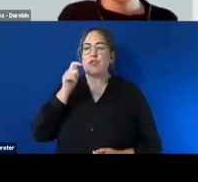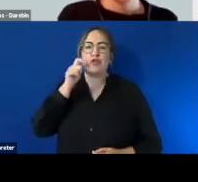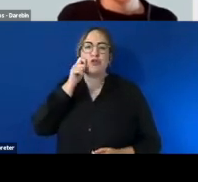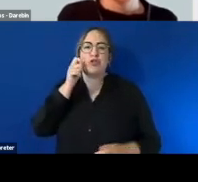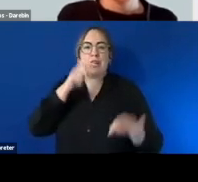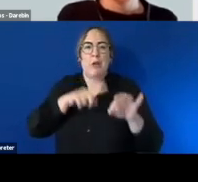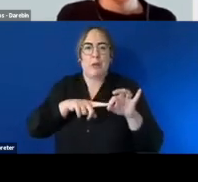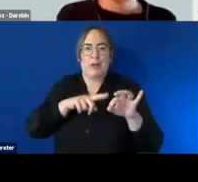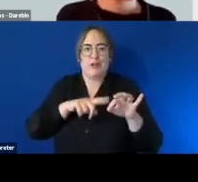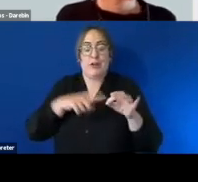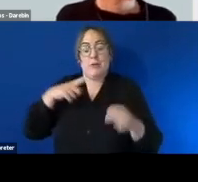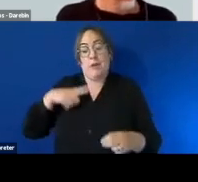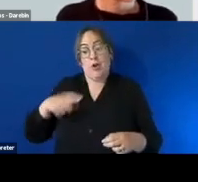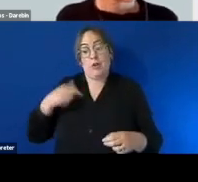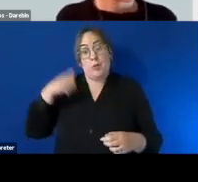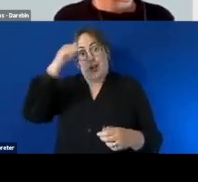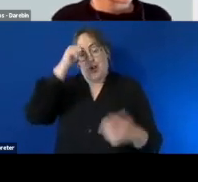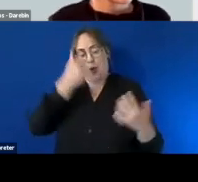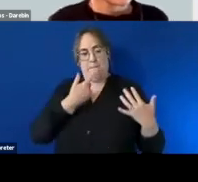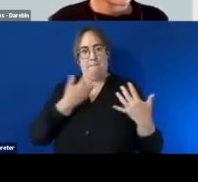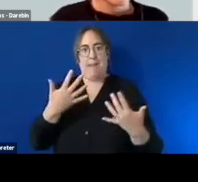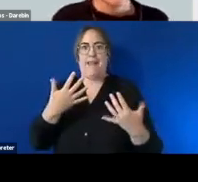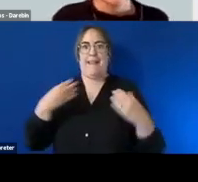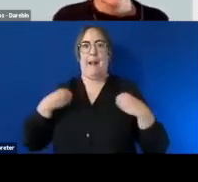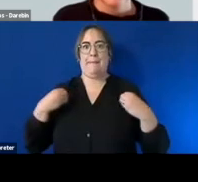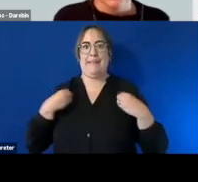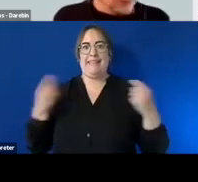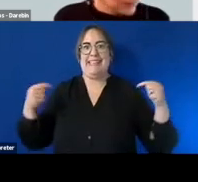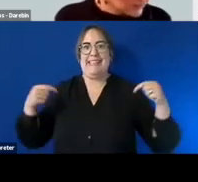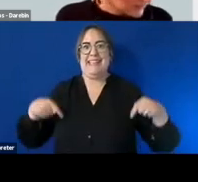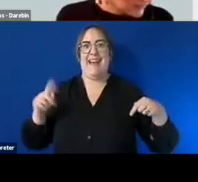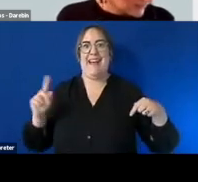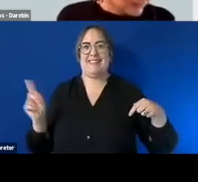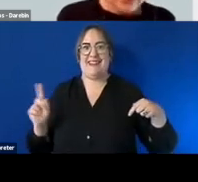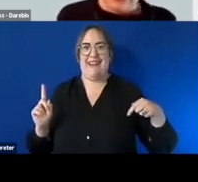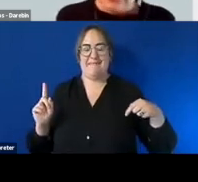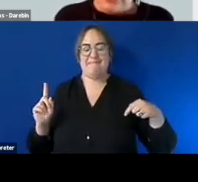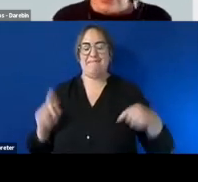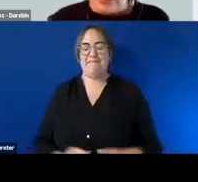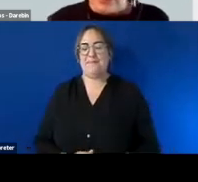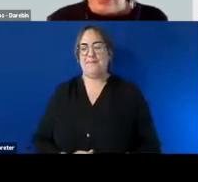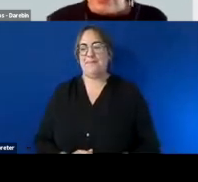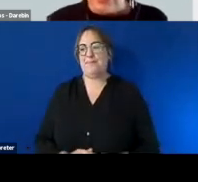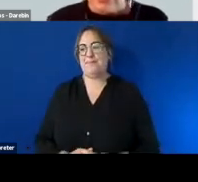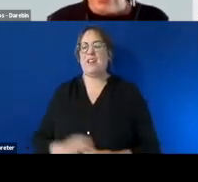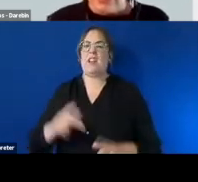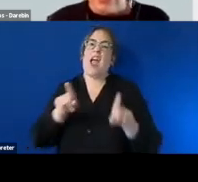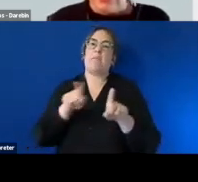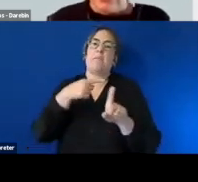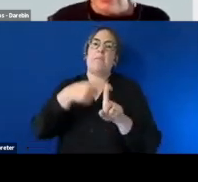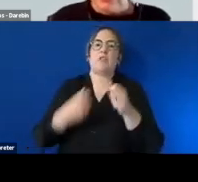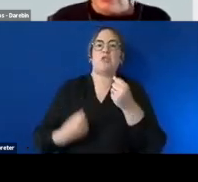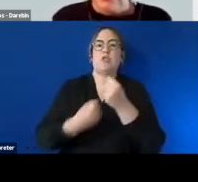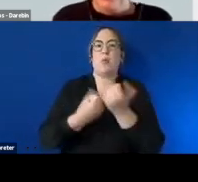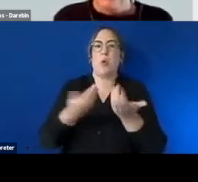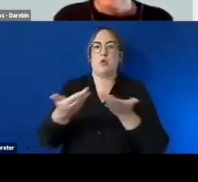many representatives uh in the zoom room who are working as um support services uh